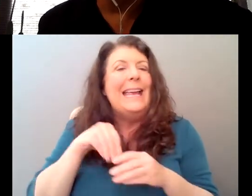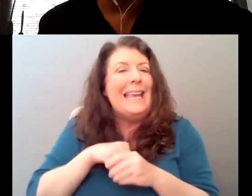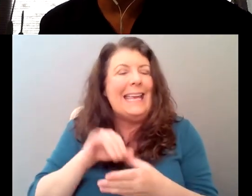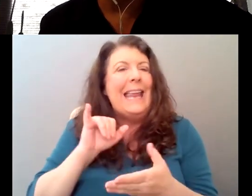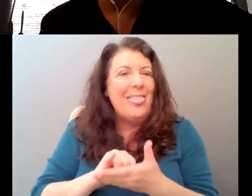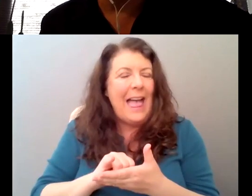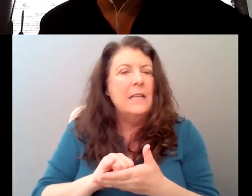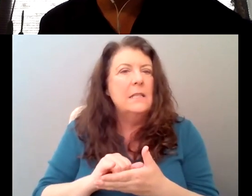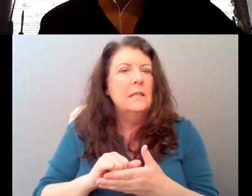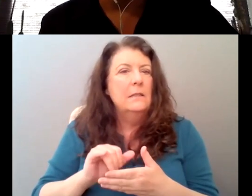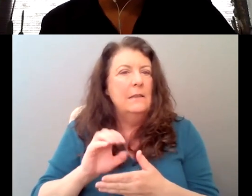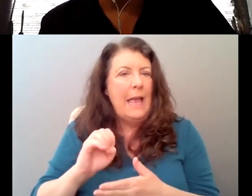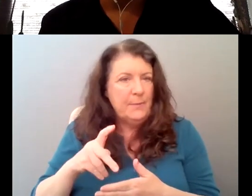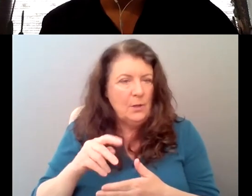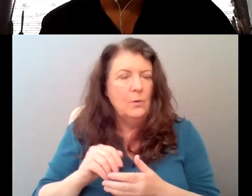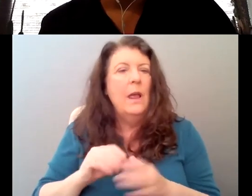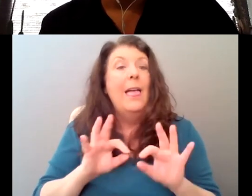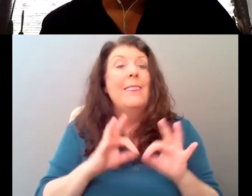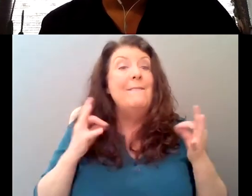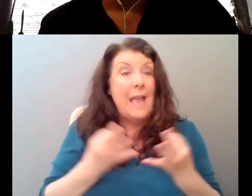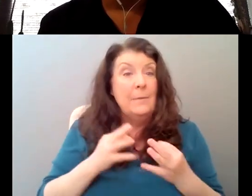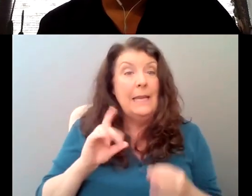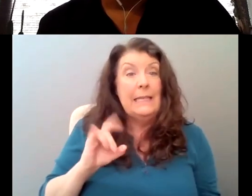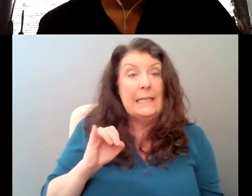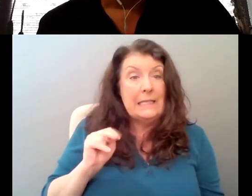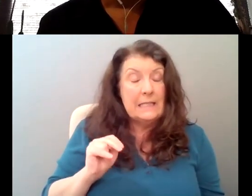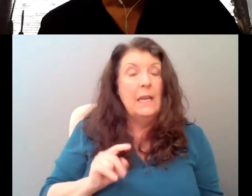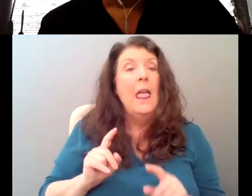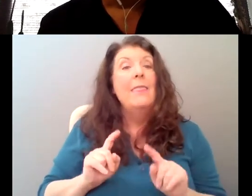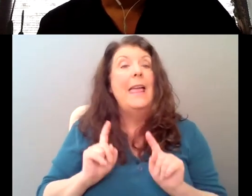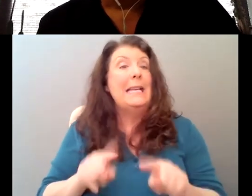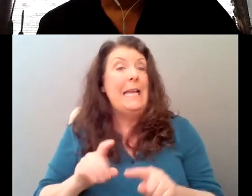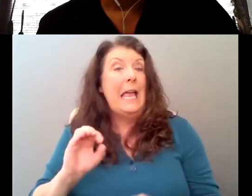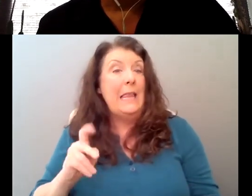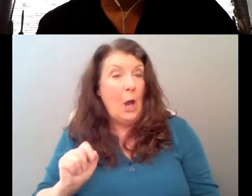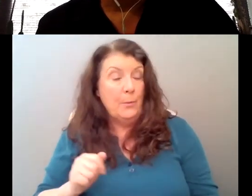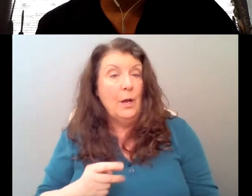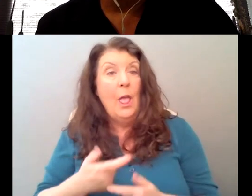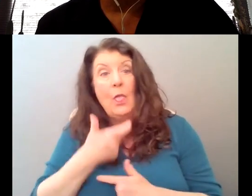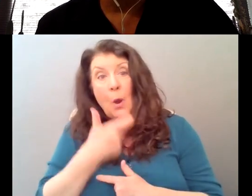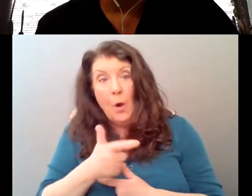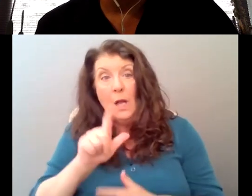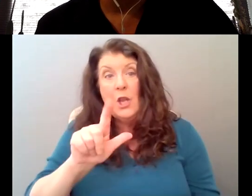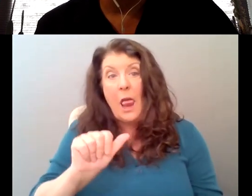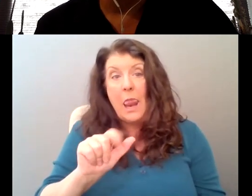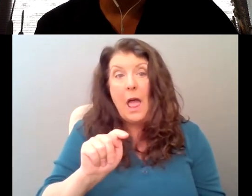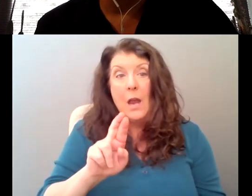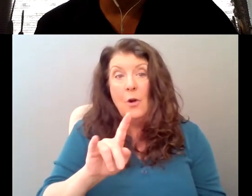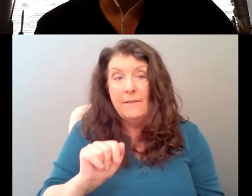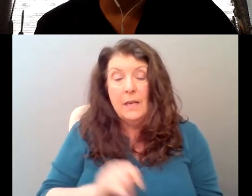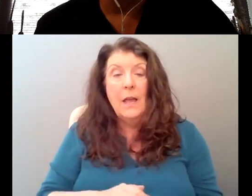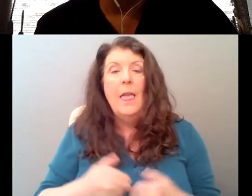opera where they all watch La Traviata from different locations in the theater, kind of coupled off. You have Mr. and Mrs. Dickinson, Austin and Sue,